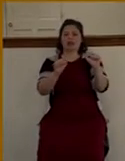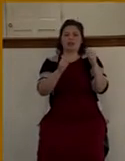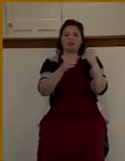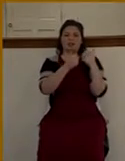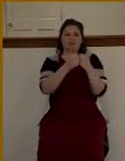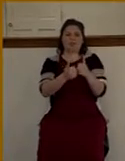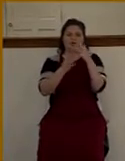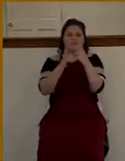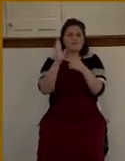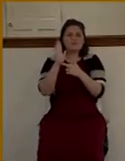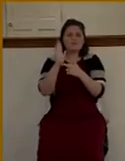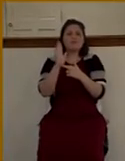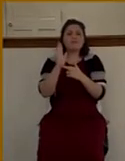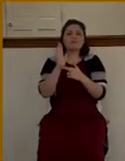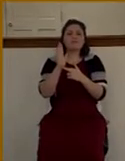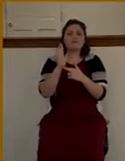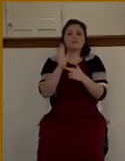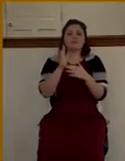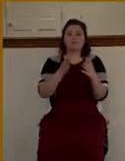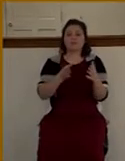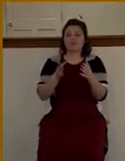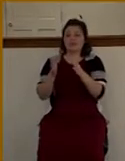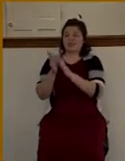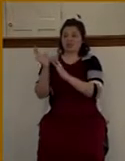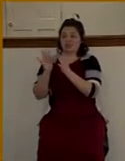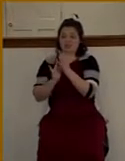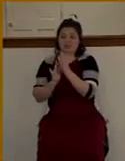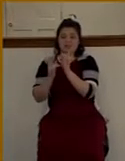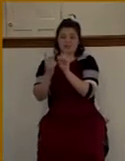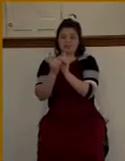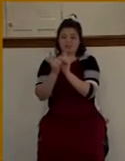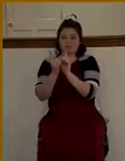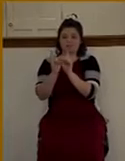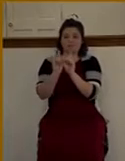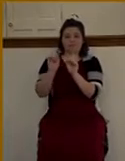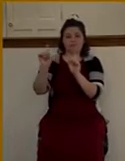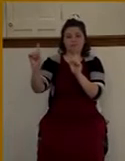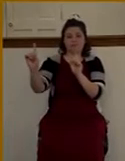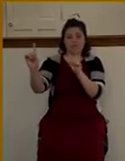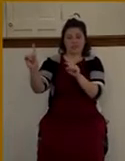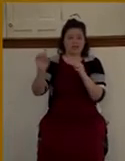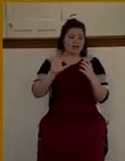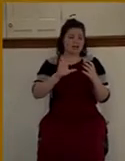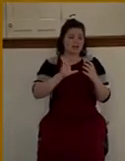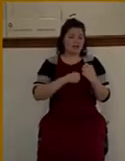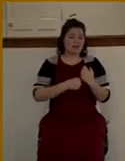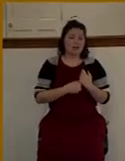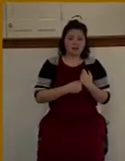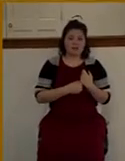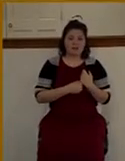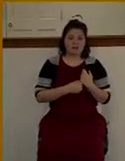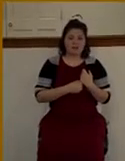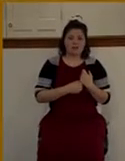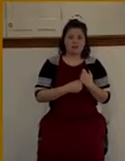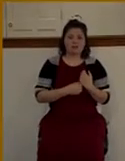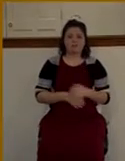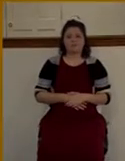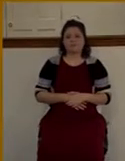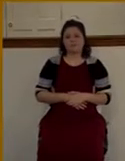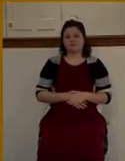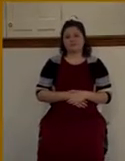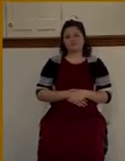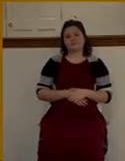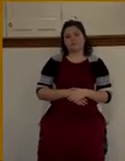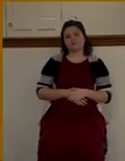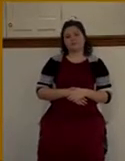that said, Jesus doesn't win him. In the end, this man walks away with sorrow. And when you read the story, you kind of scratch your